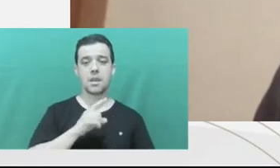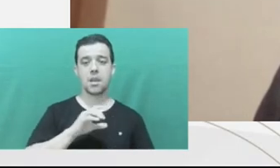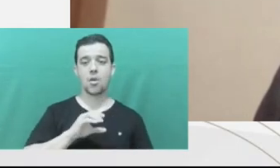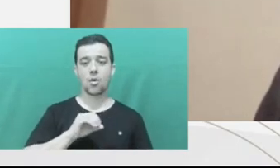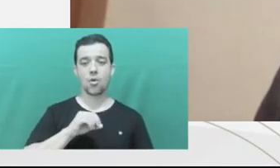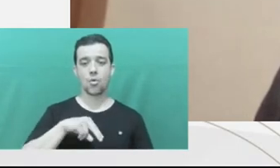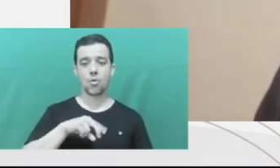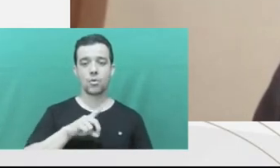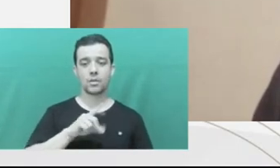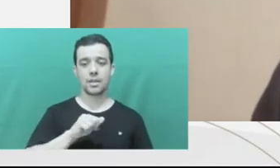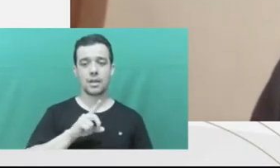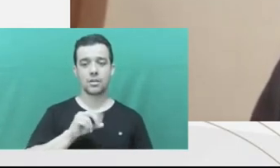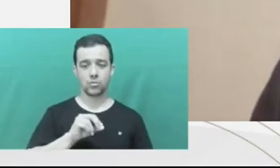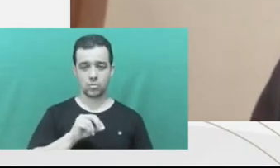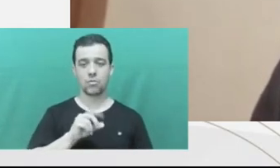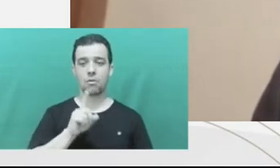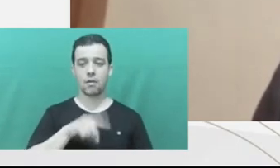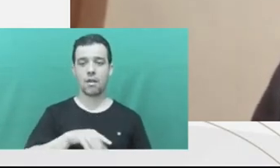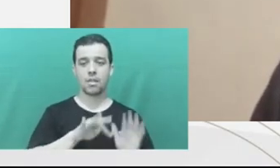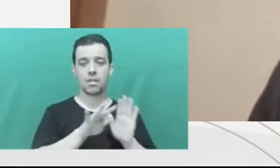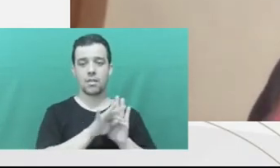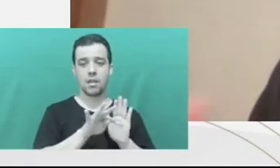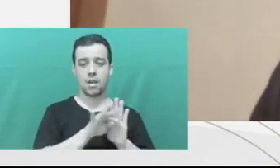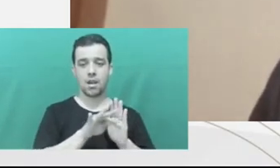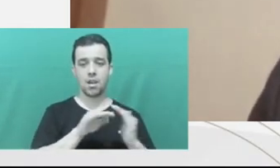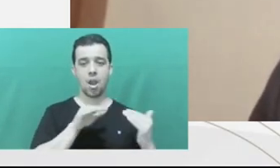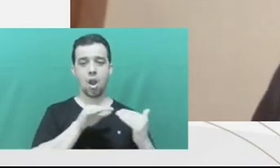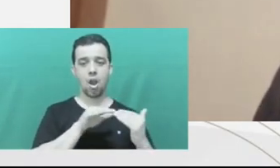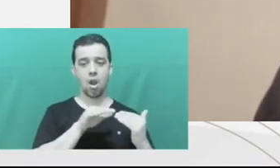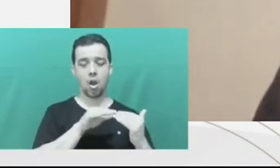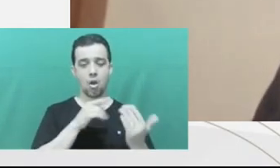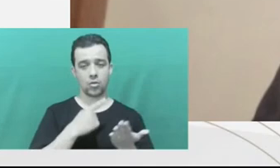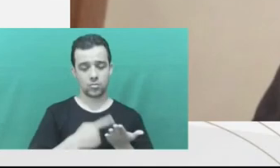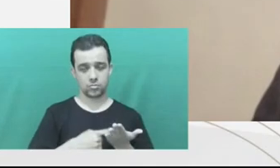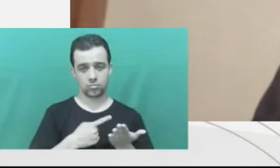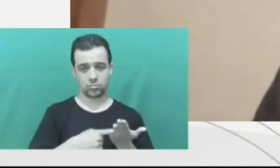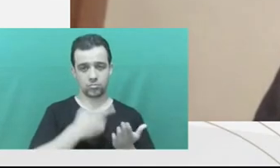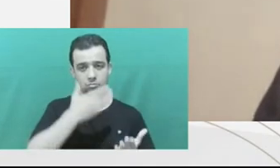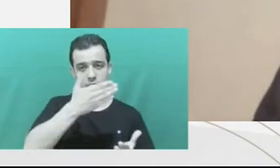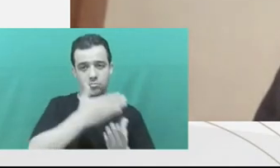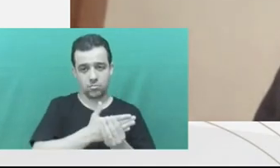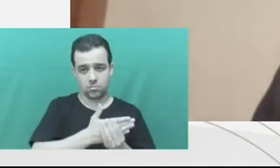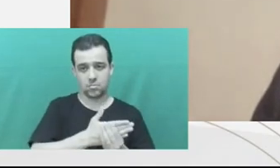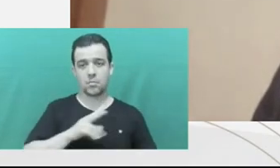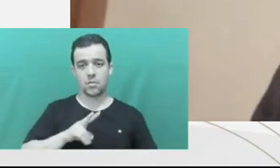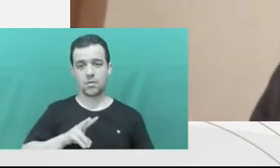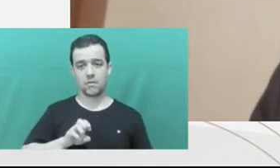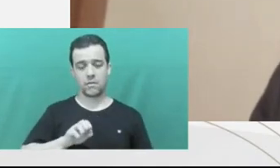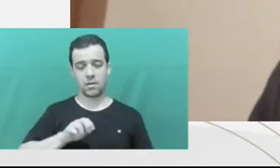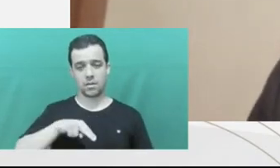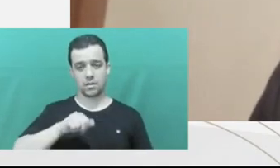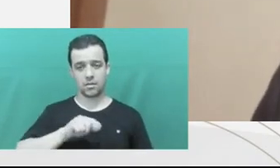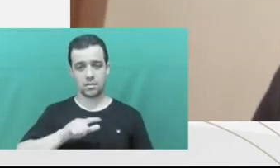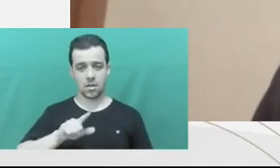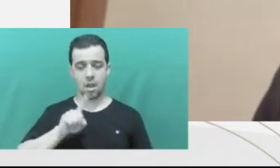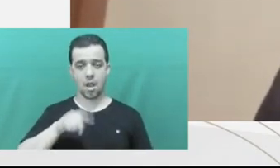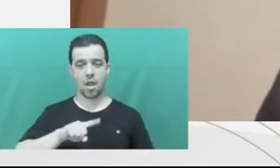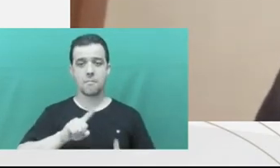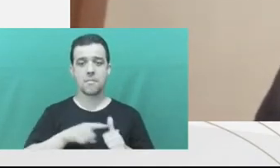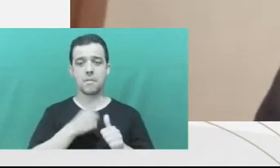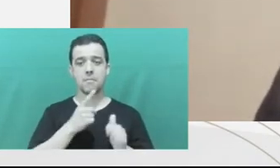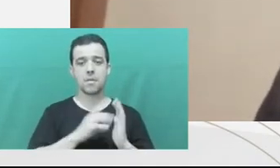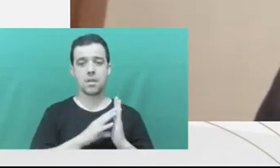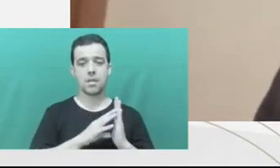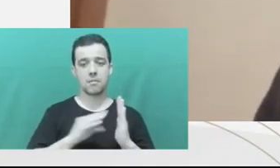with the agreement techniques through penal transactions. Our